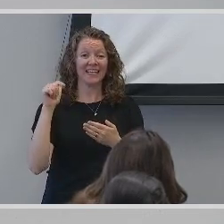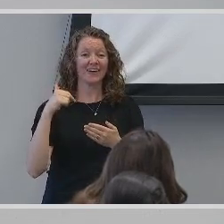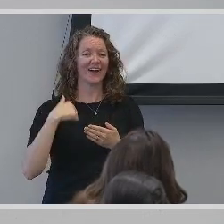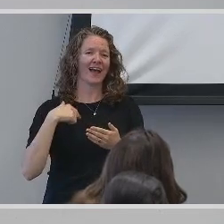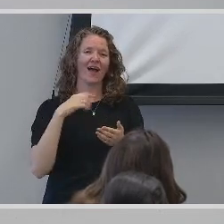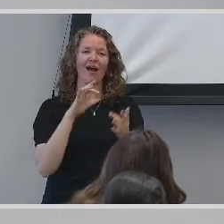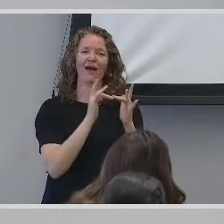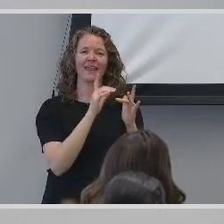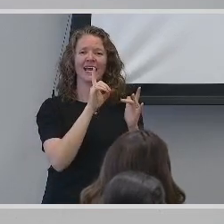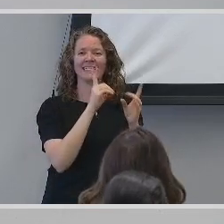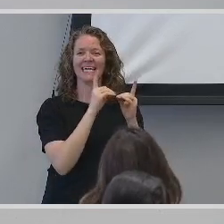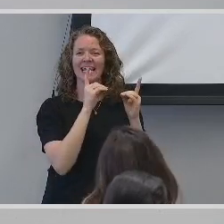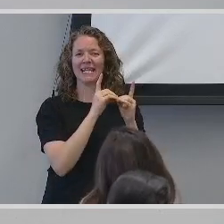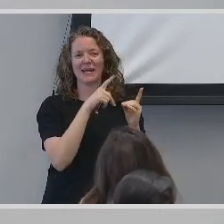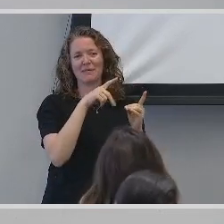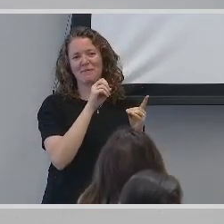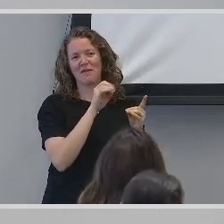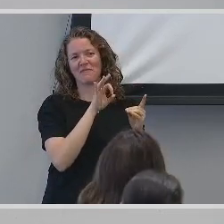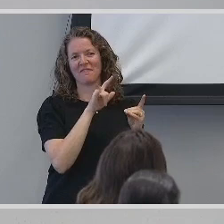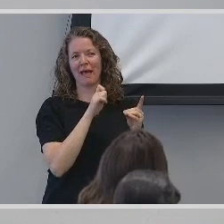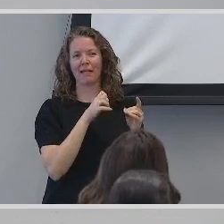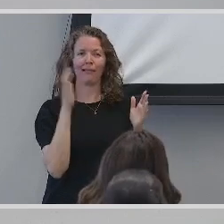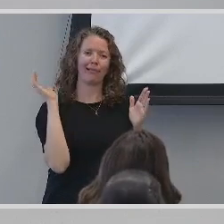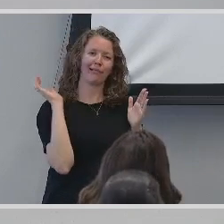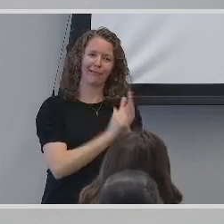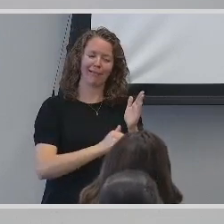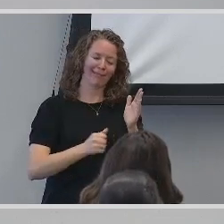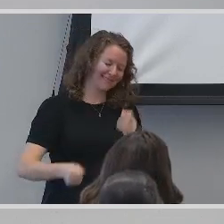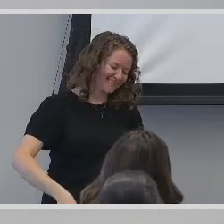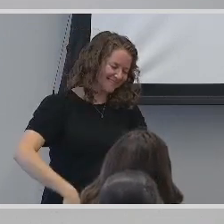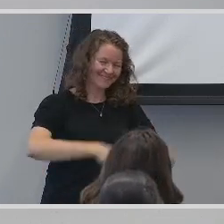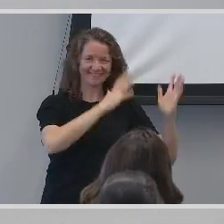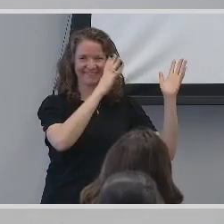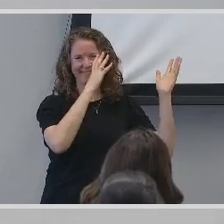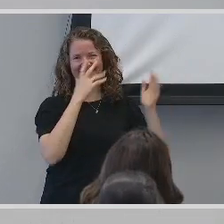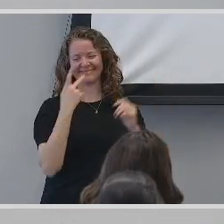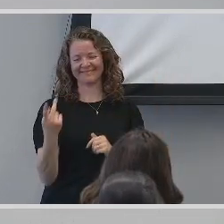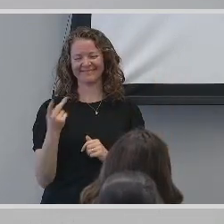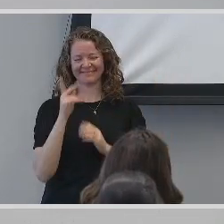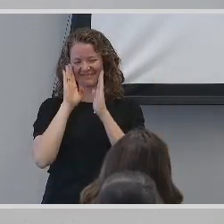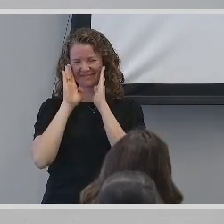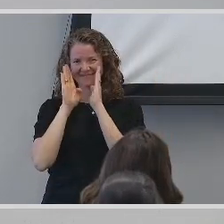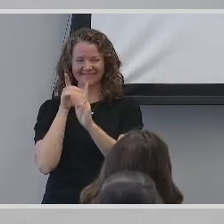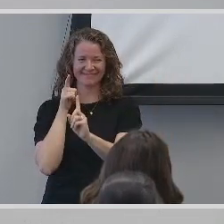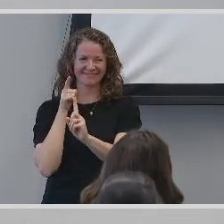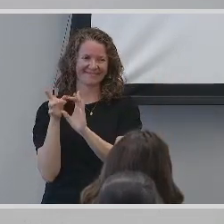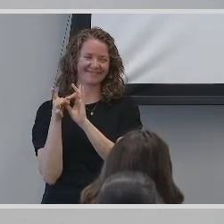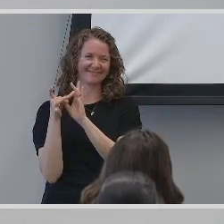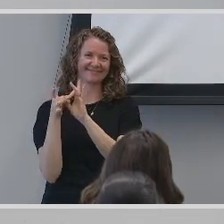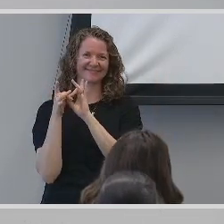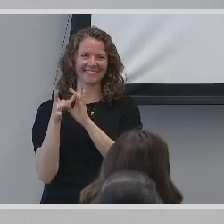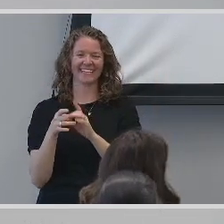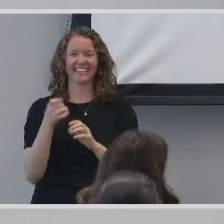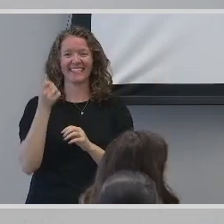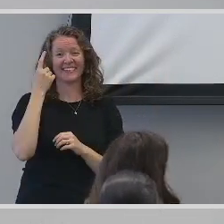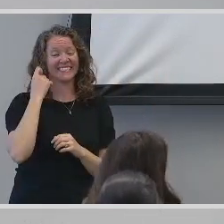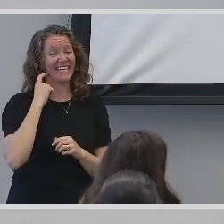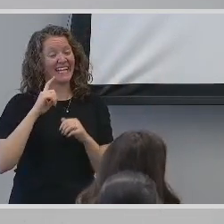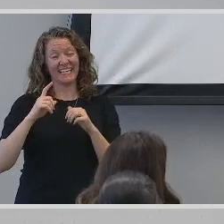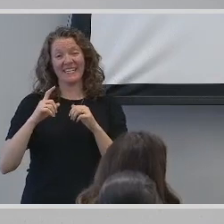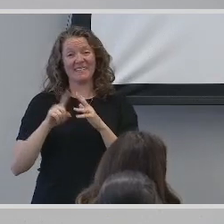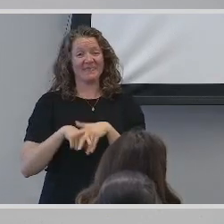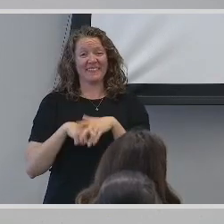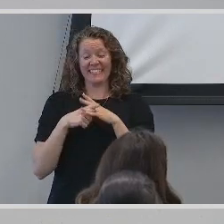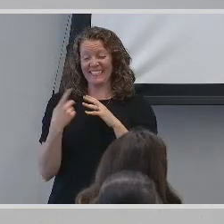dating profiles. The first few years of our relationship were a learning curve. Miscommunication was coming at the beginning,